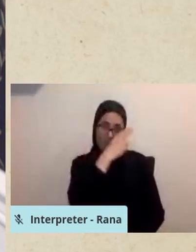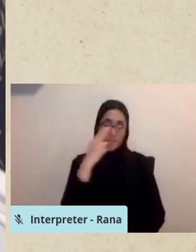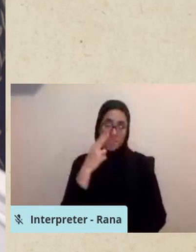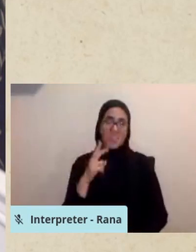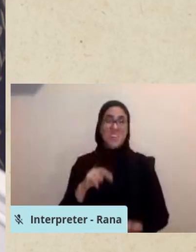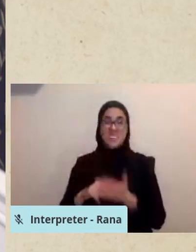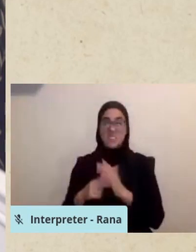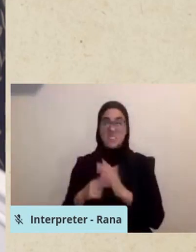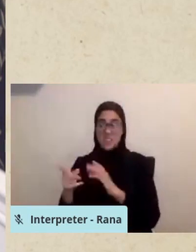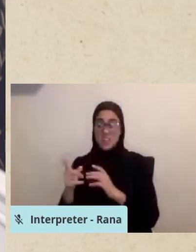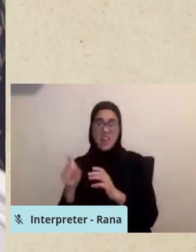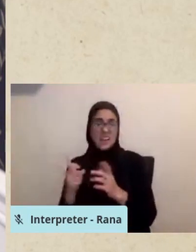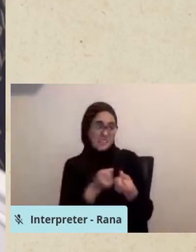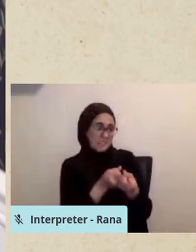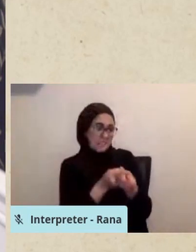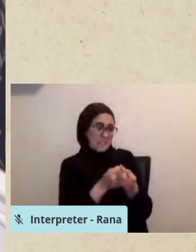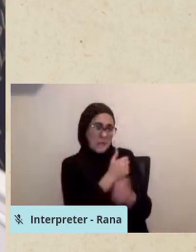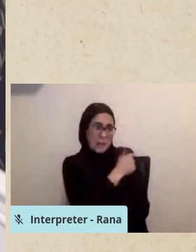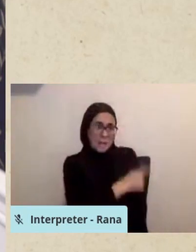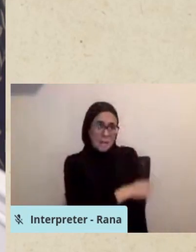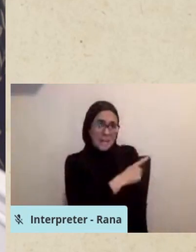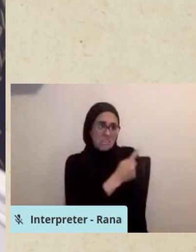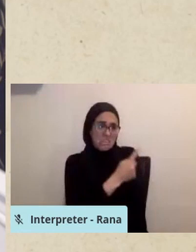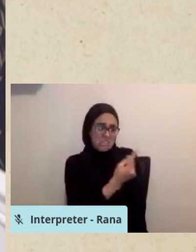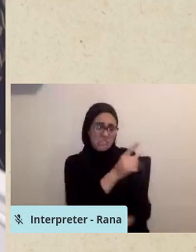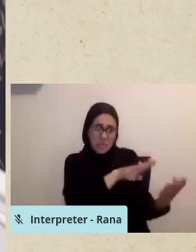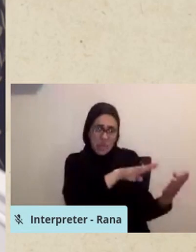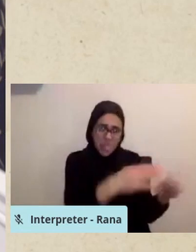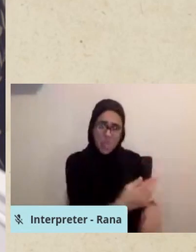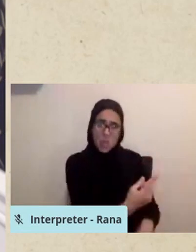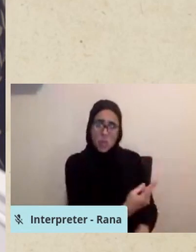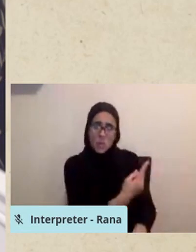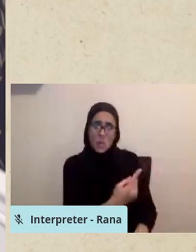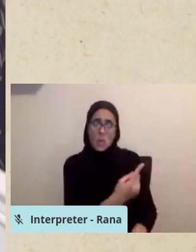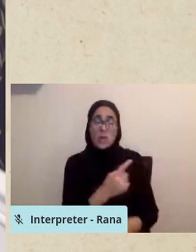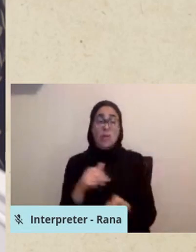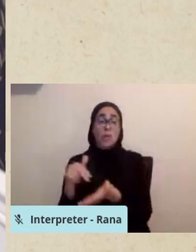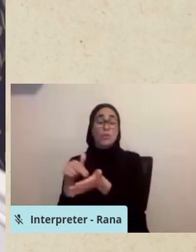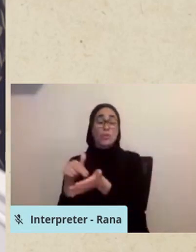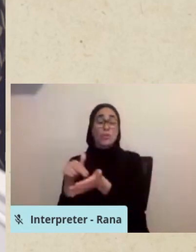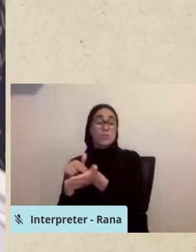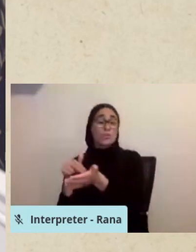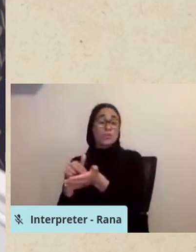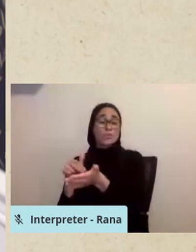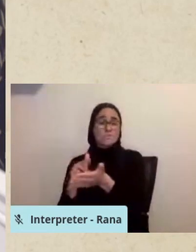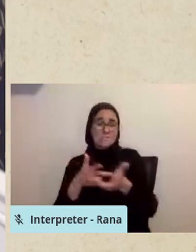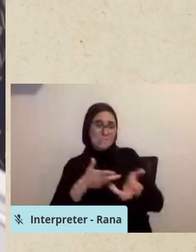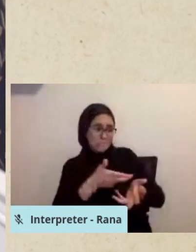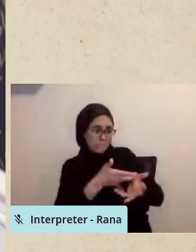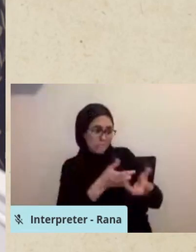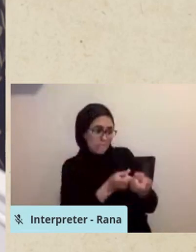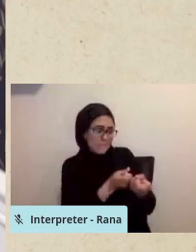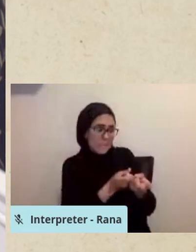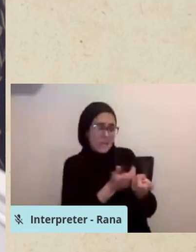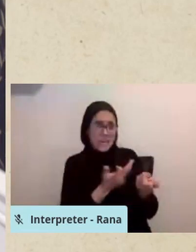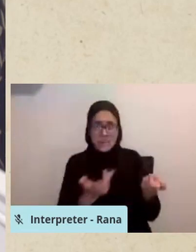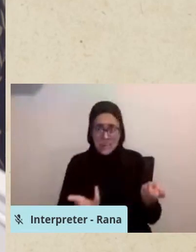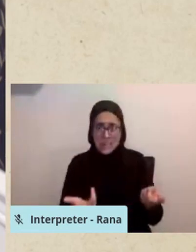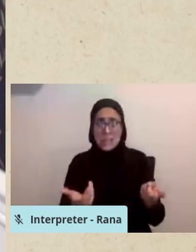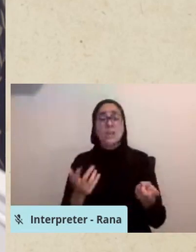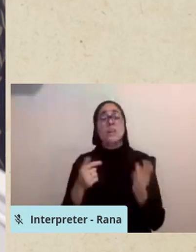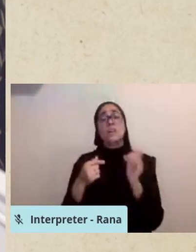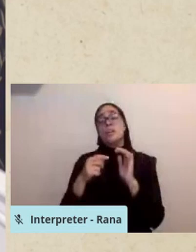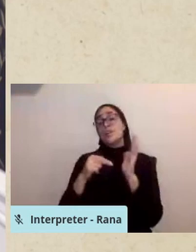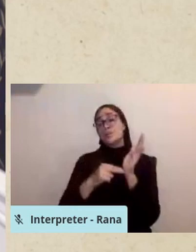alone. And in the helplessness, nurses wouldn't wittingly do harmful things. For instance, a